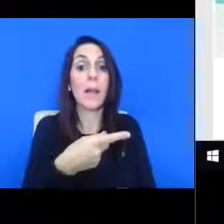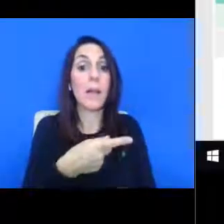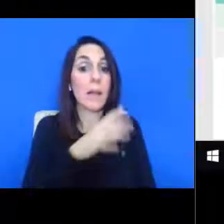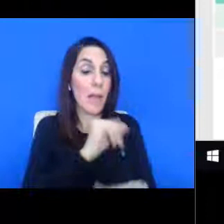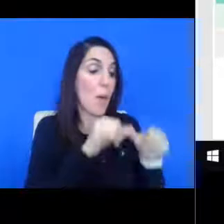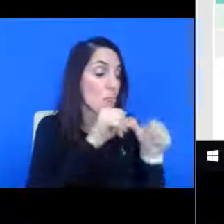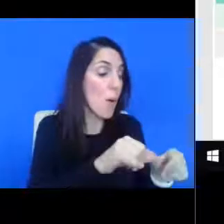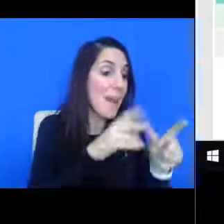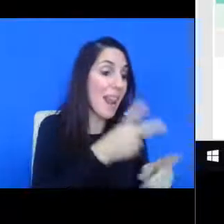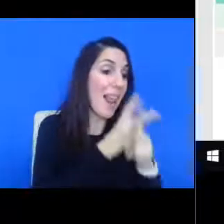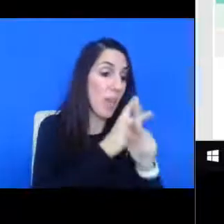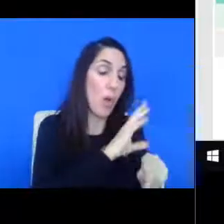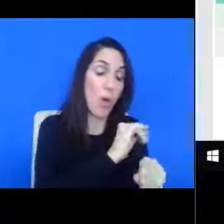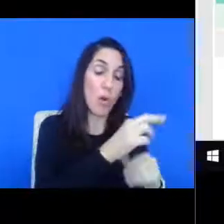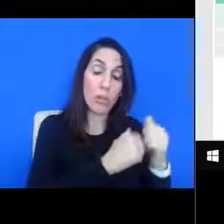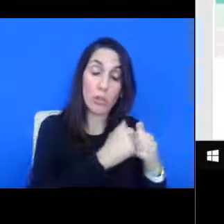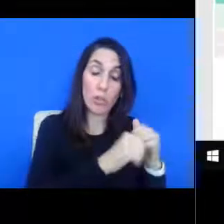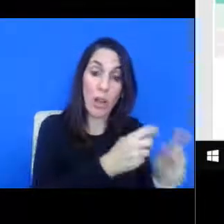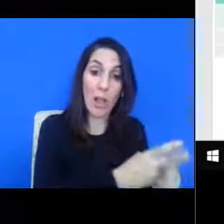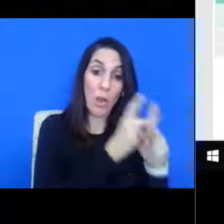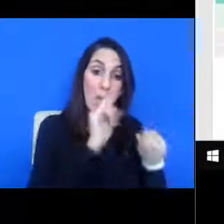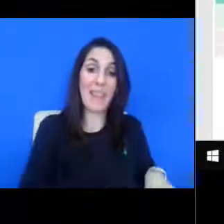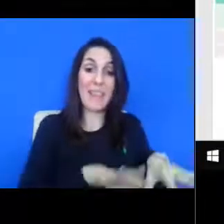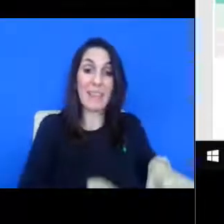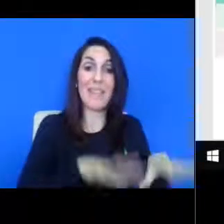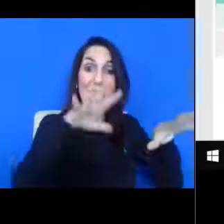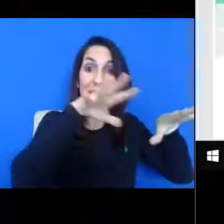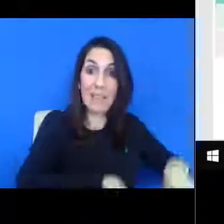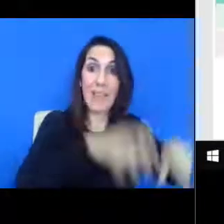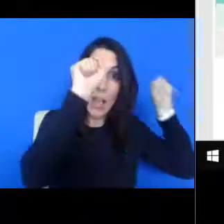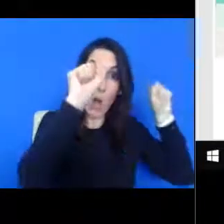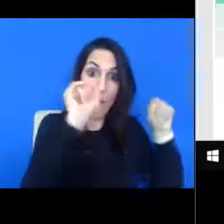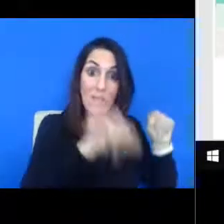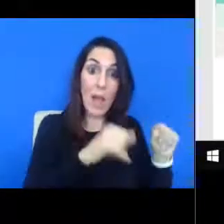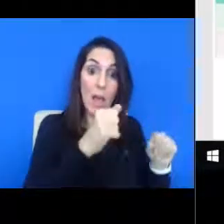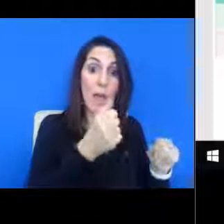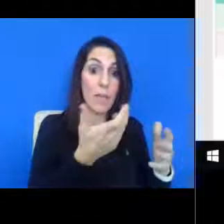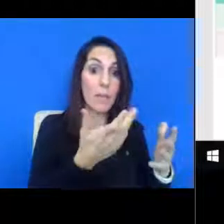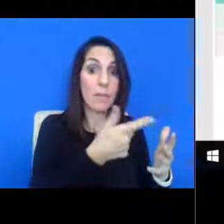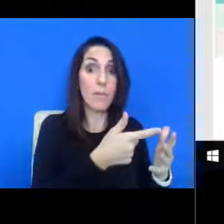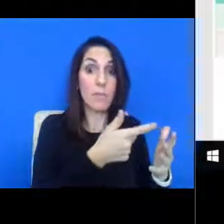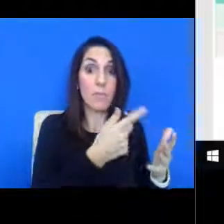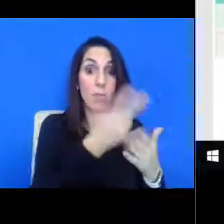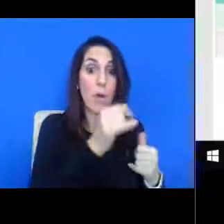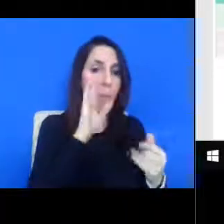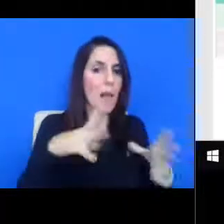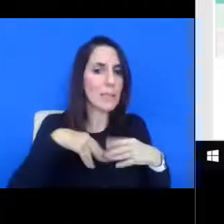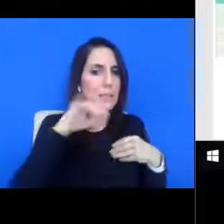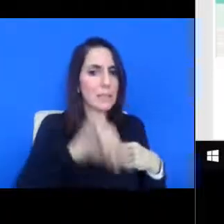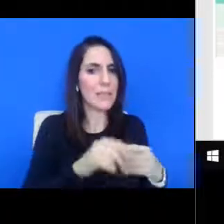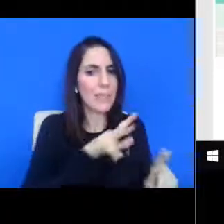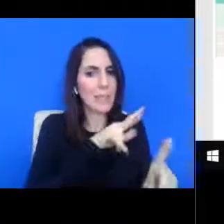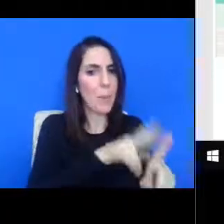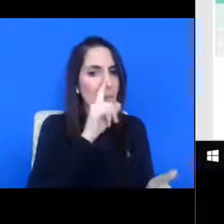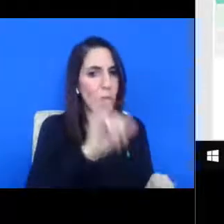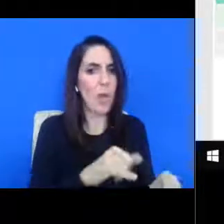or construction lender takes over the project or becomes a property owner, then they'll have the option to accept the assignment of this agreement and, and the burdens